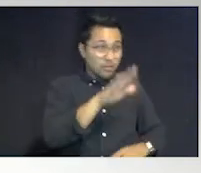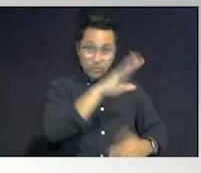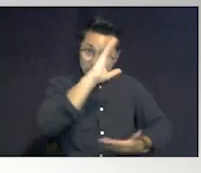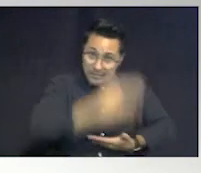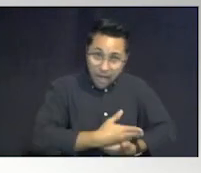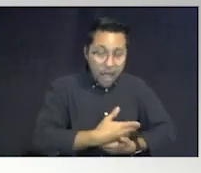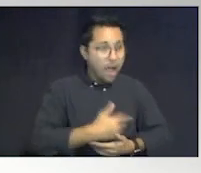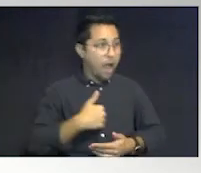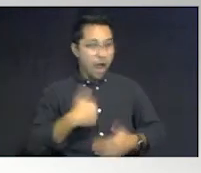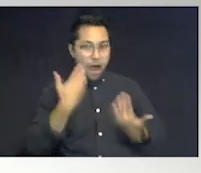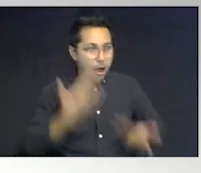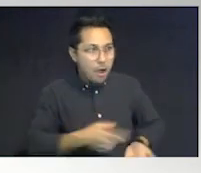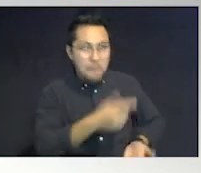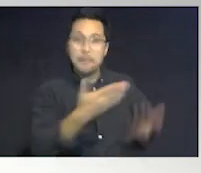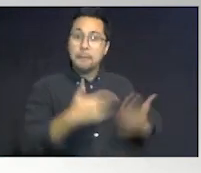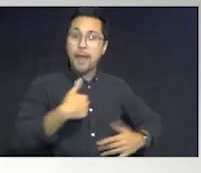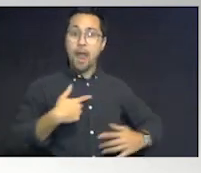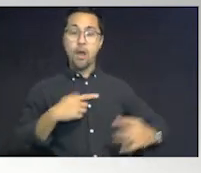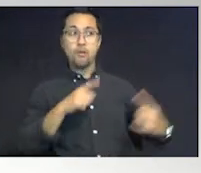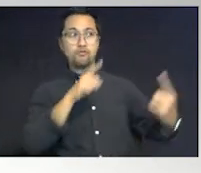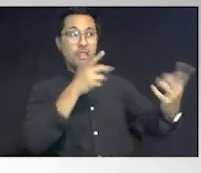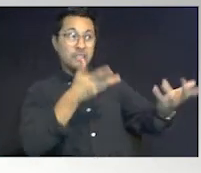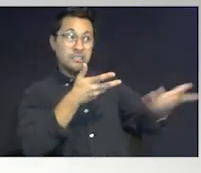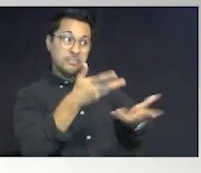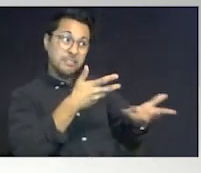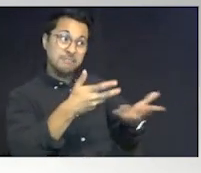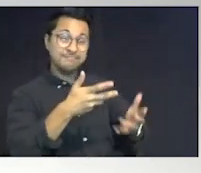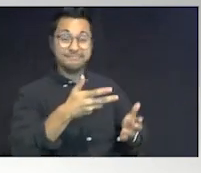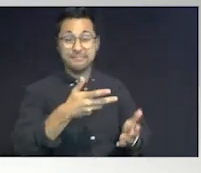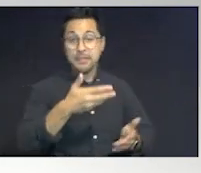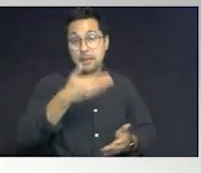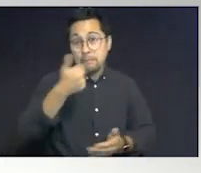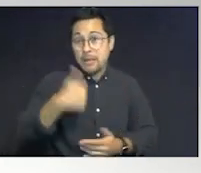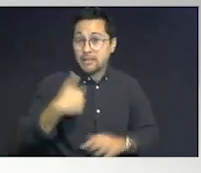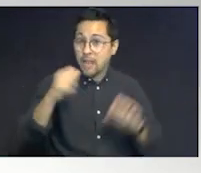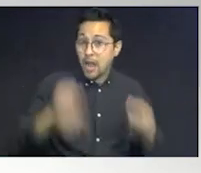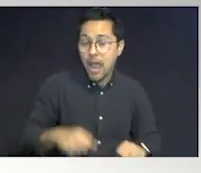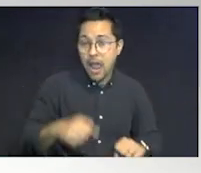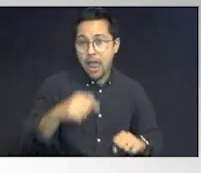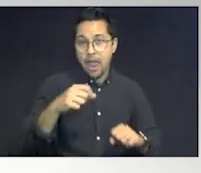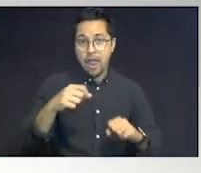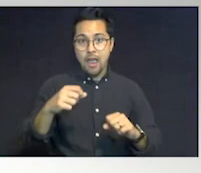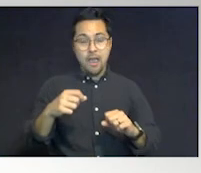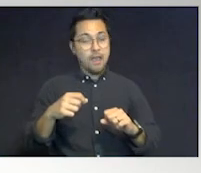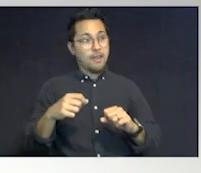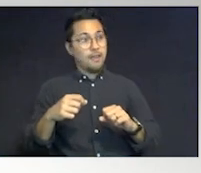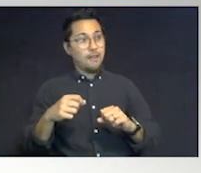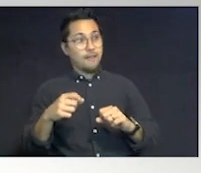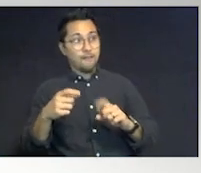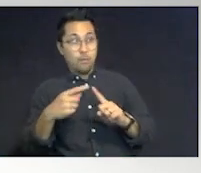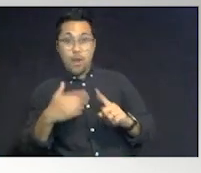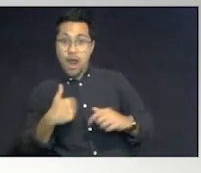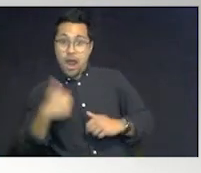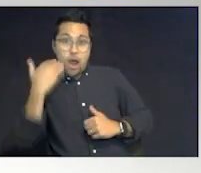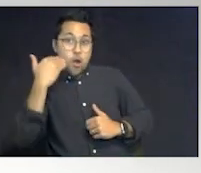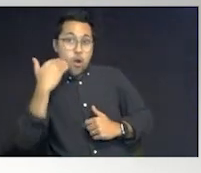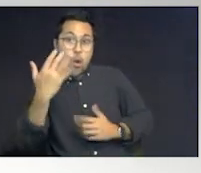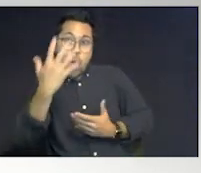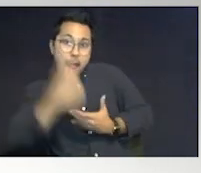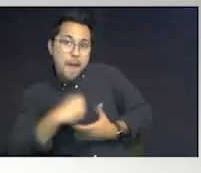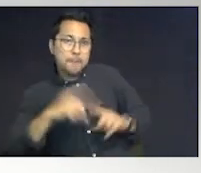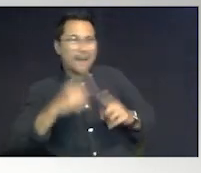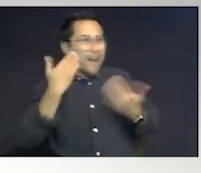I may just treat your son the best I can for what I know about autism, but I don't know your son's, how he